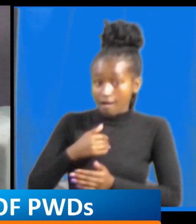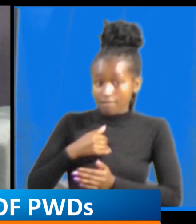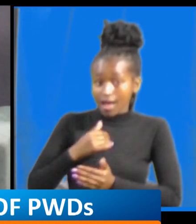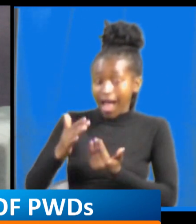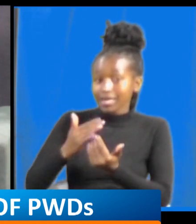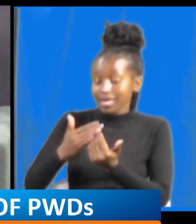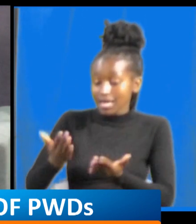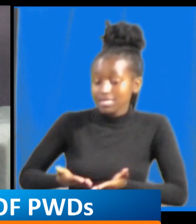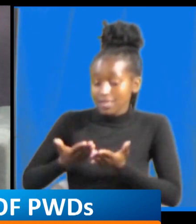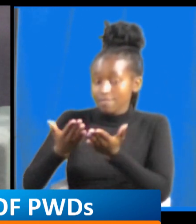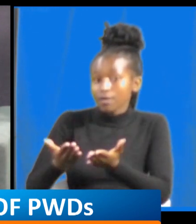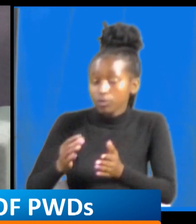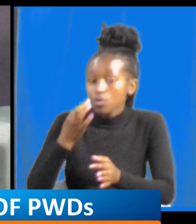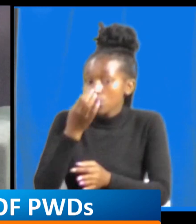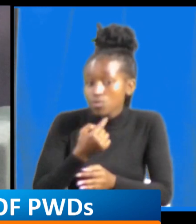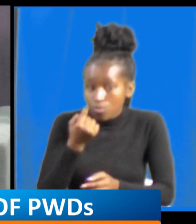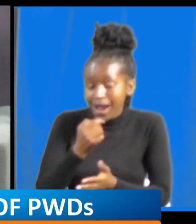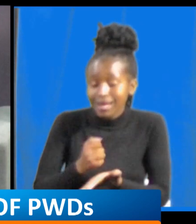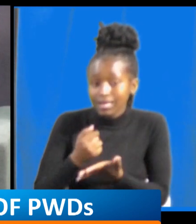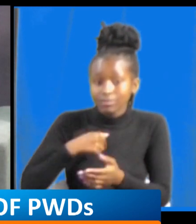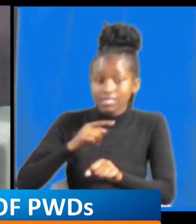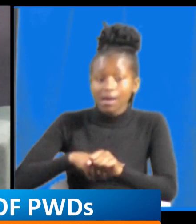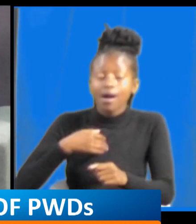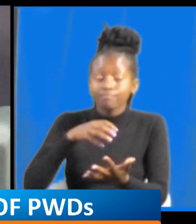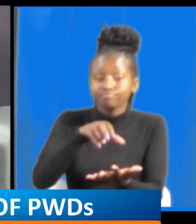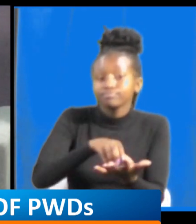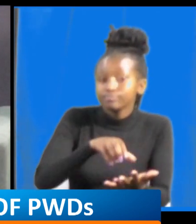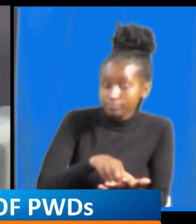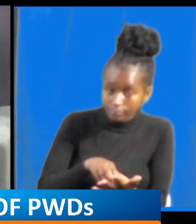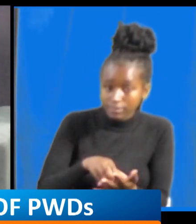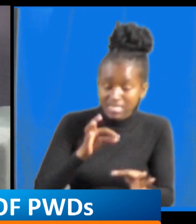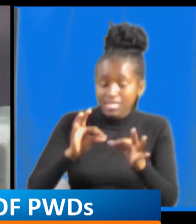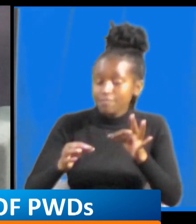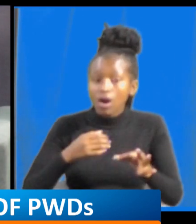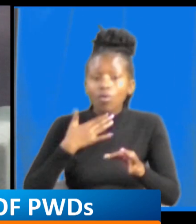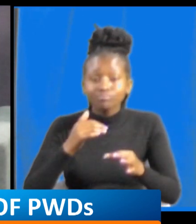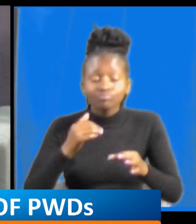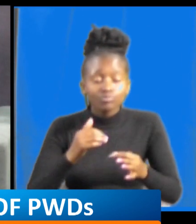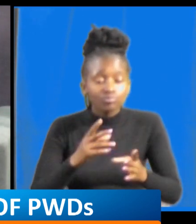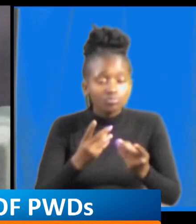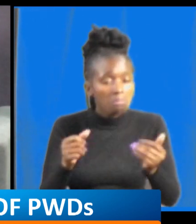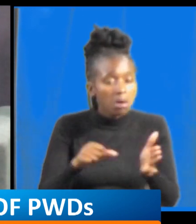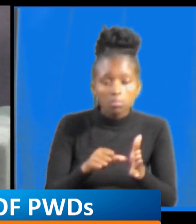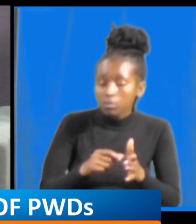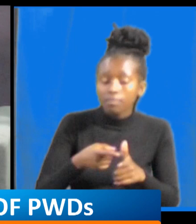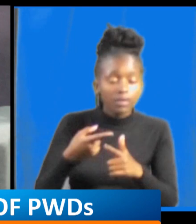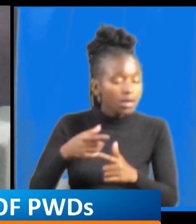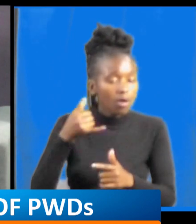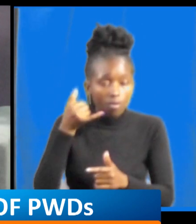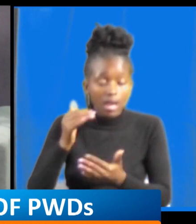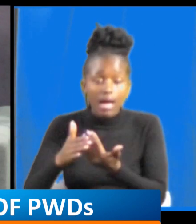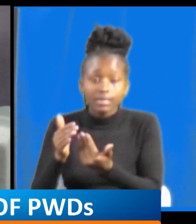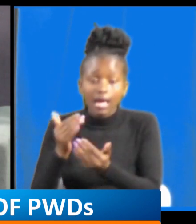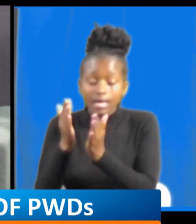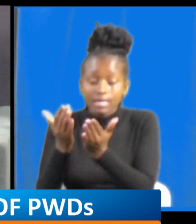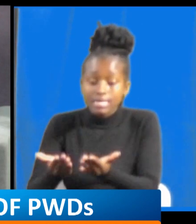that if i have any issue that i am i am dealing with i reach out to that caregiver assigned to me and then the caregiver